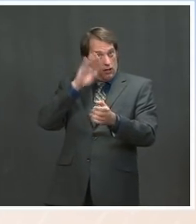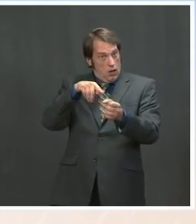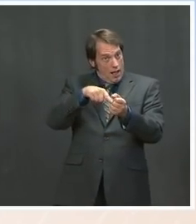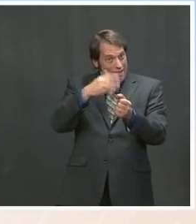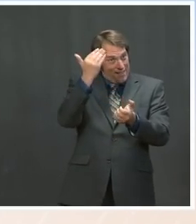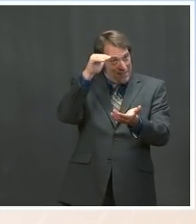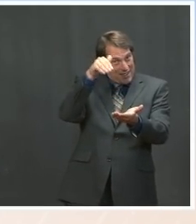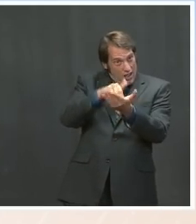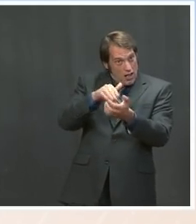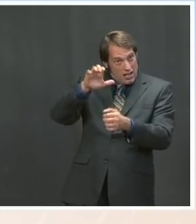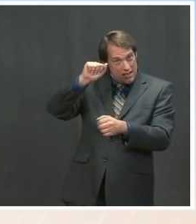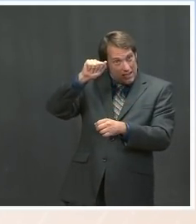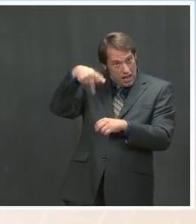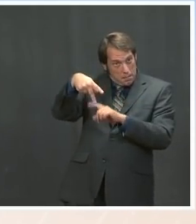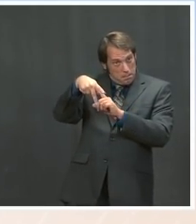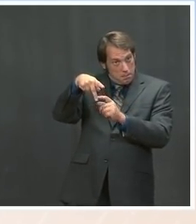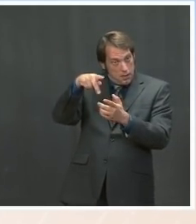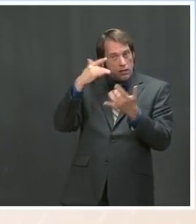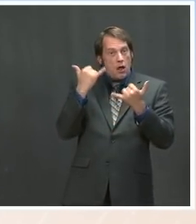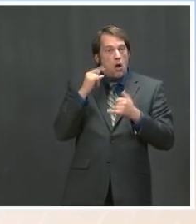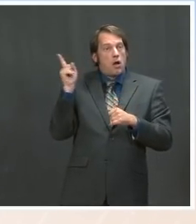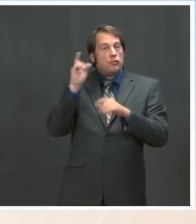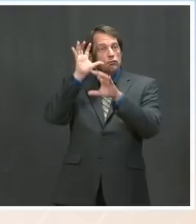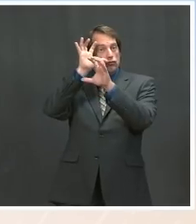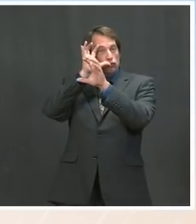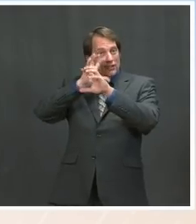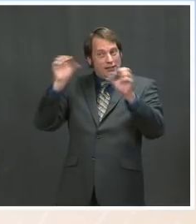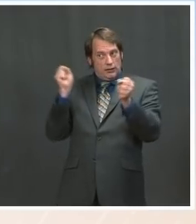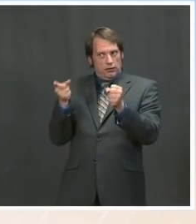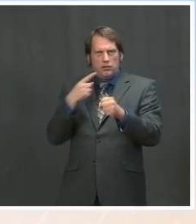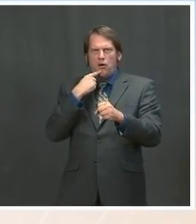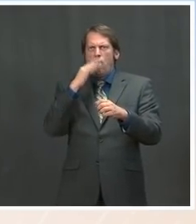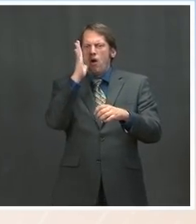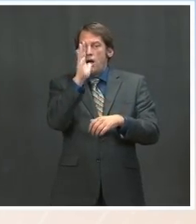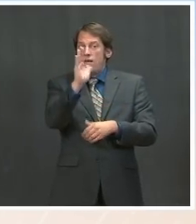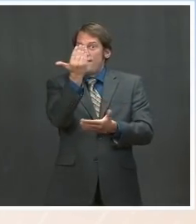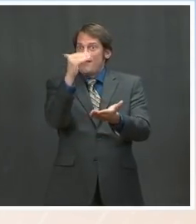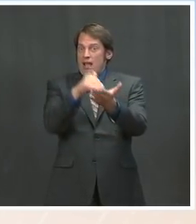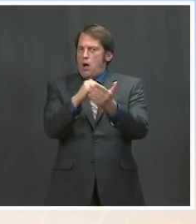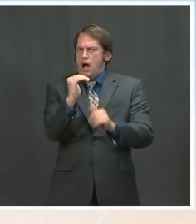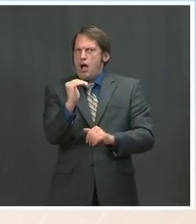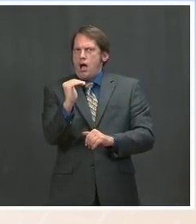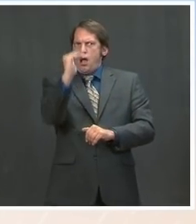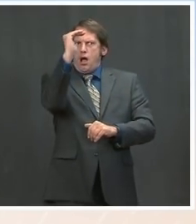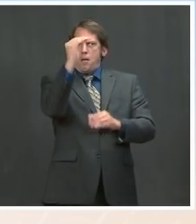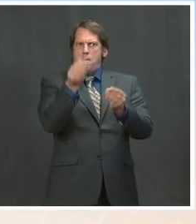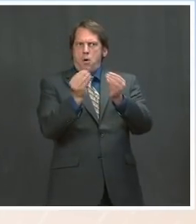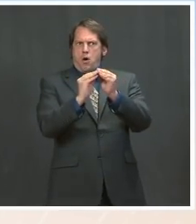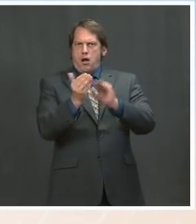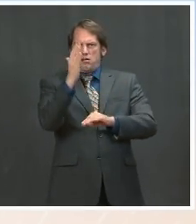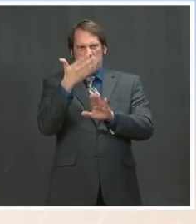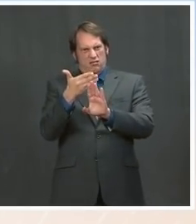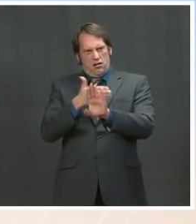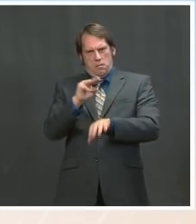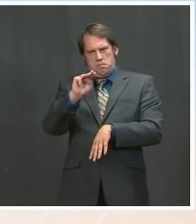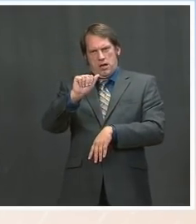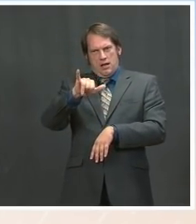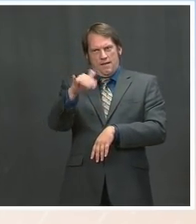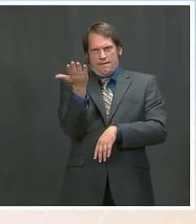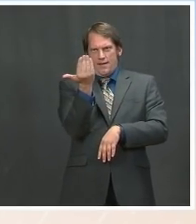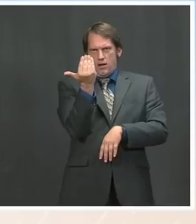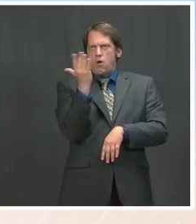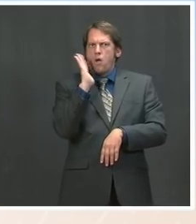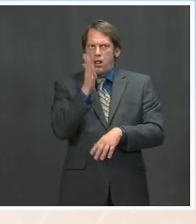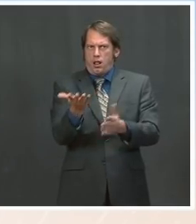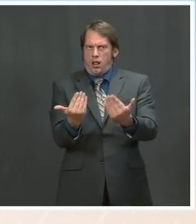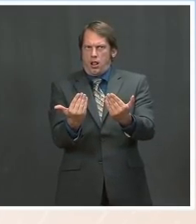later, you said, actually, no, the number is going to go up by May 15th. I wouldn't — I would dispute that being our characterization on